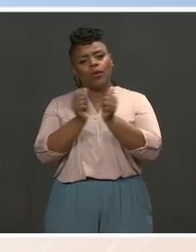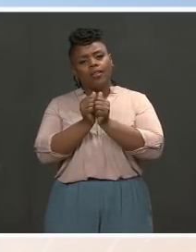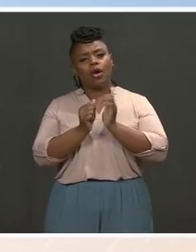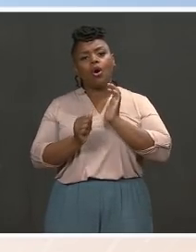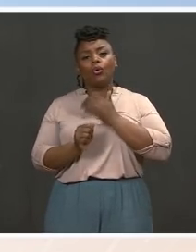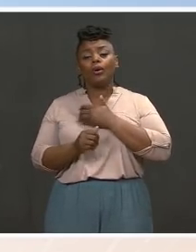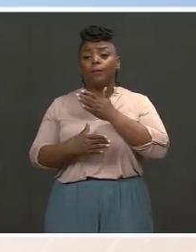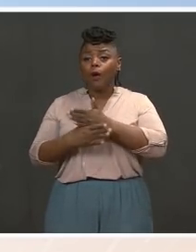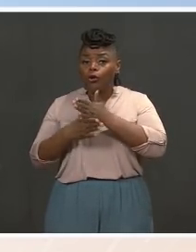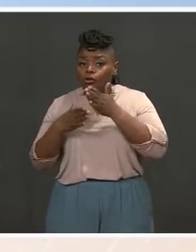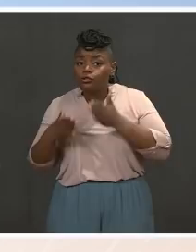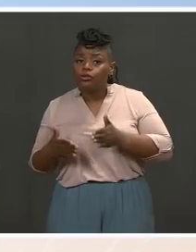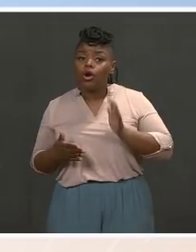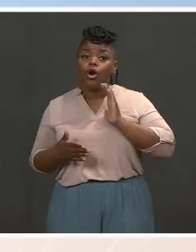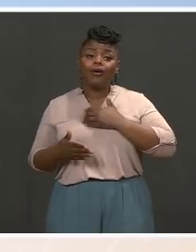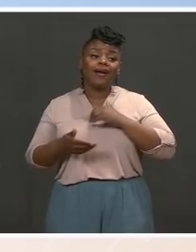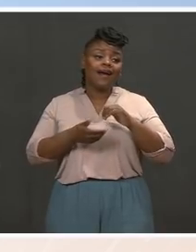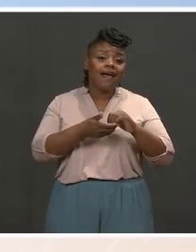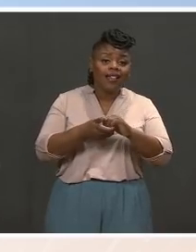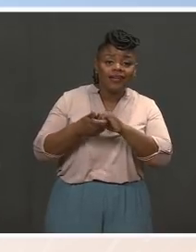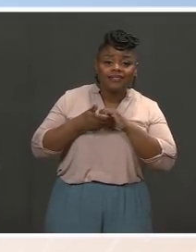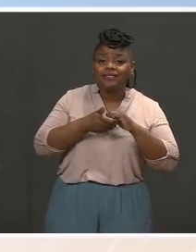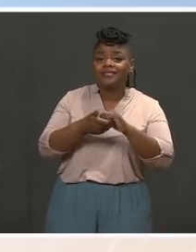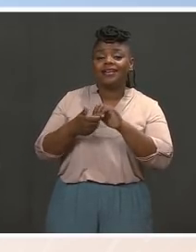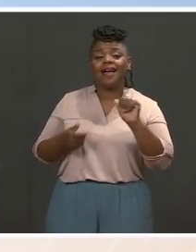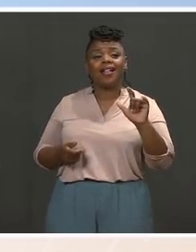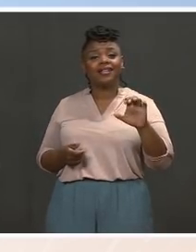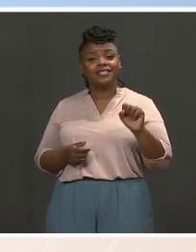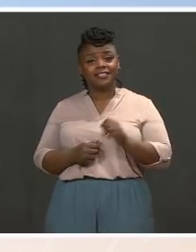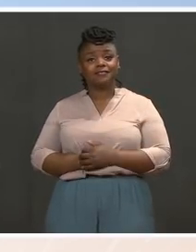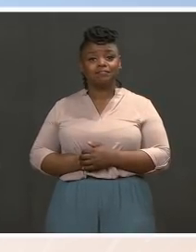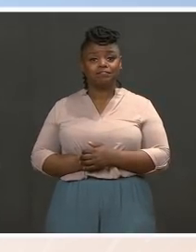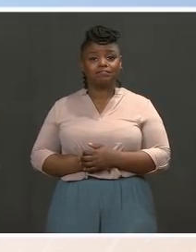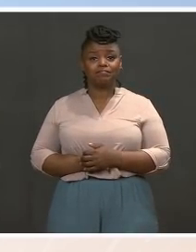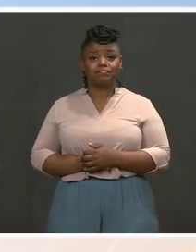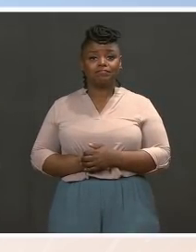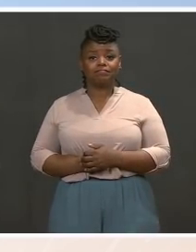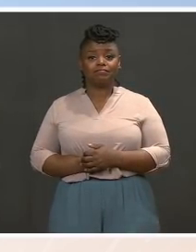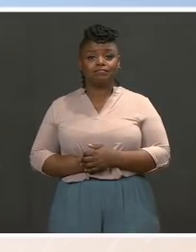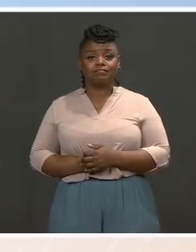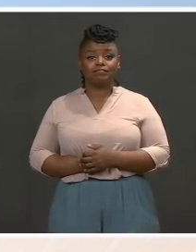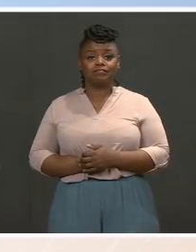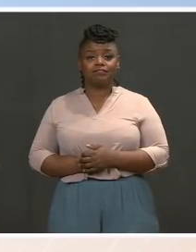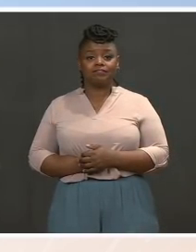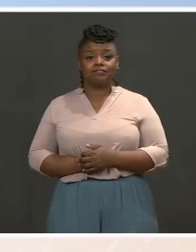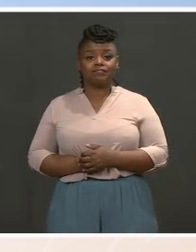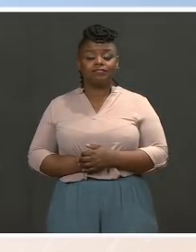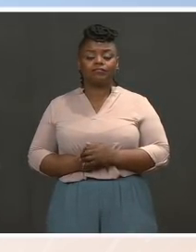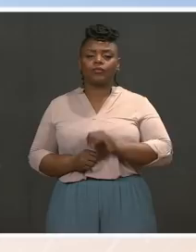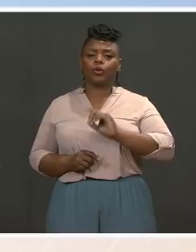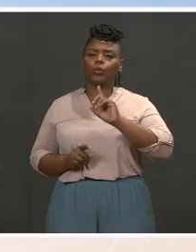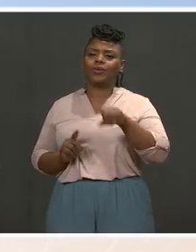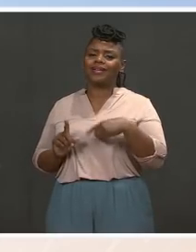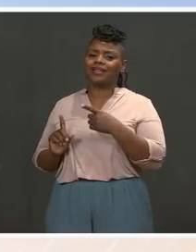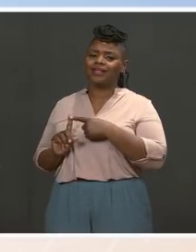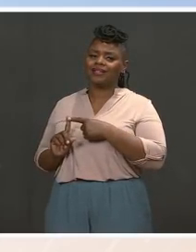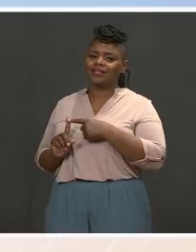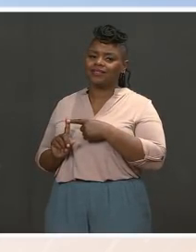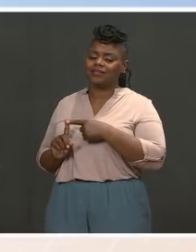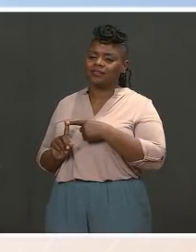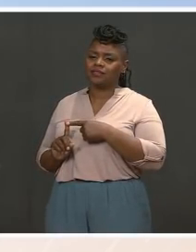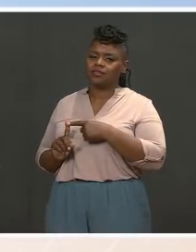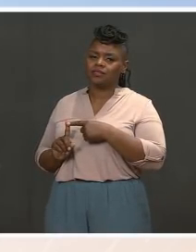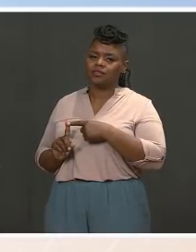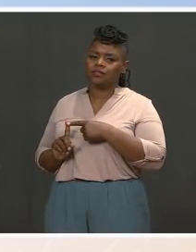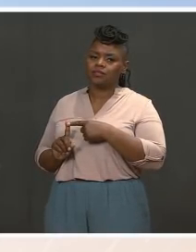stage we're in at this time. The have a question related to legal immigration. When Vice President or the Senator Xi supported the cause of